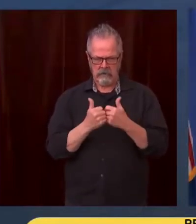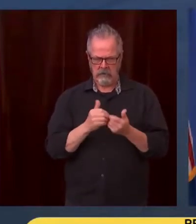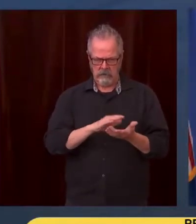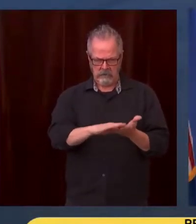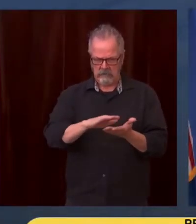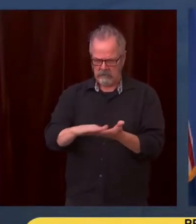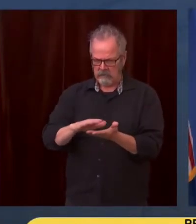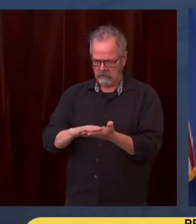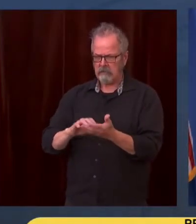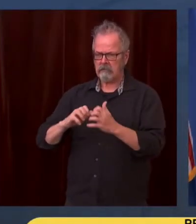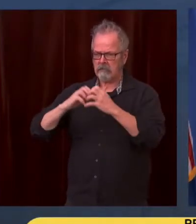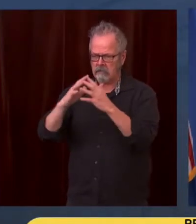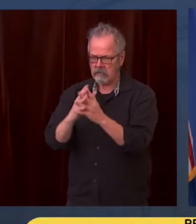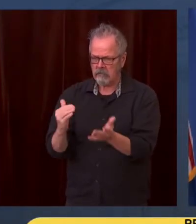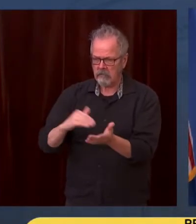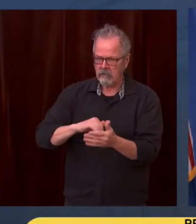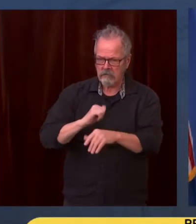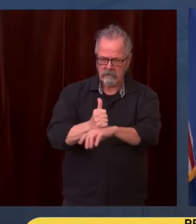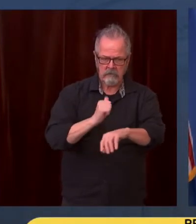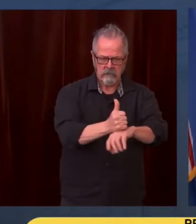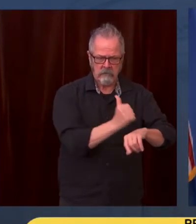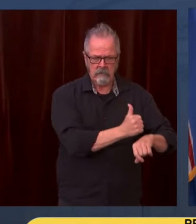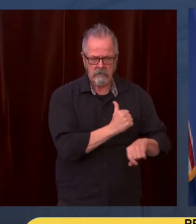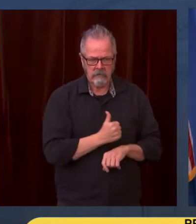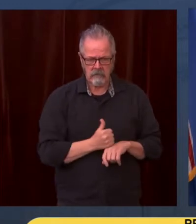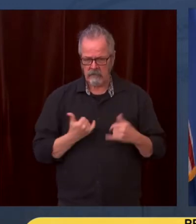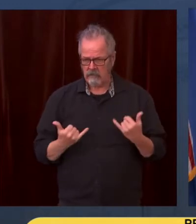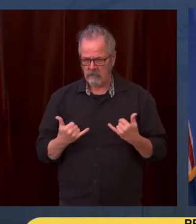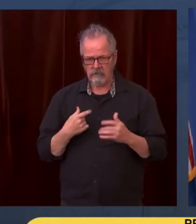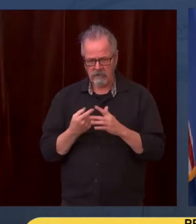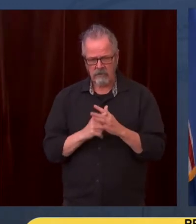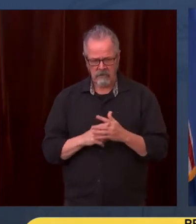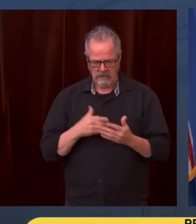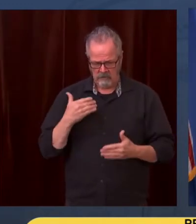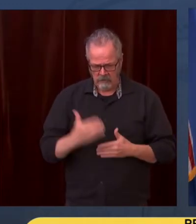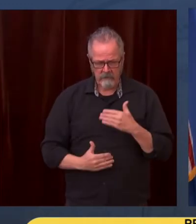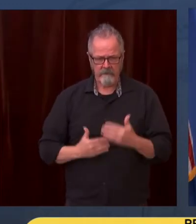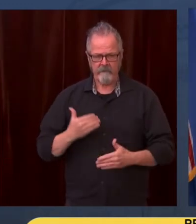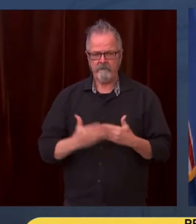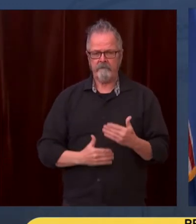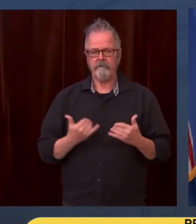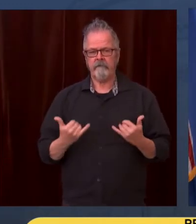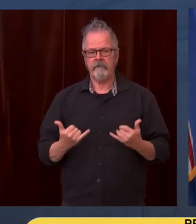in so many different ways. The Lummi and Macaw tribes are also affected.